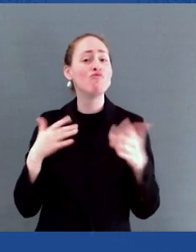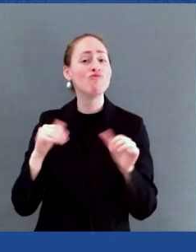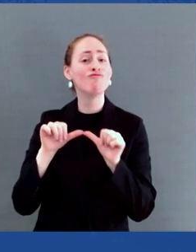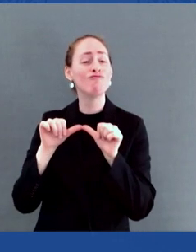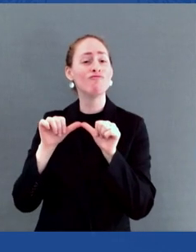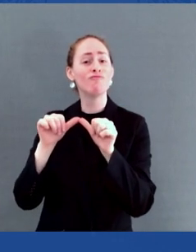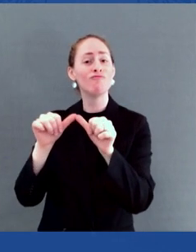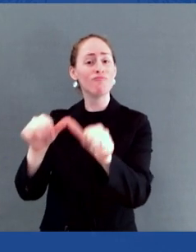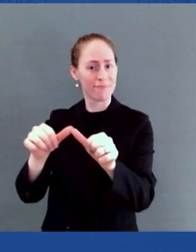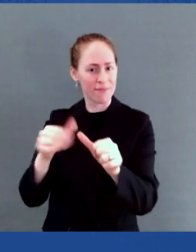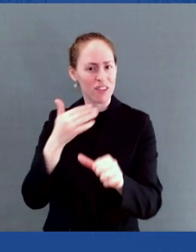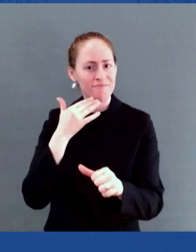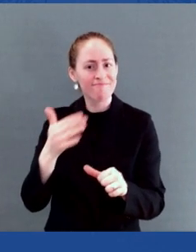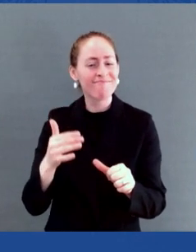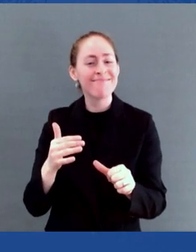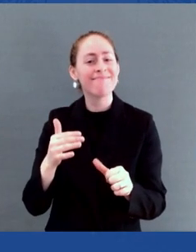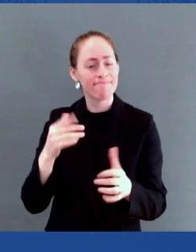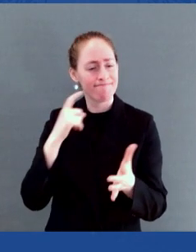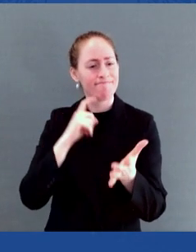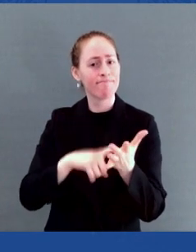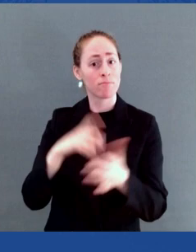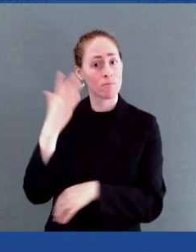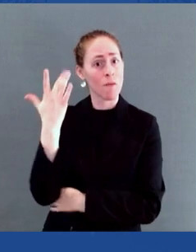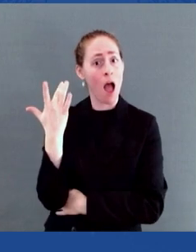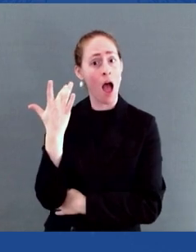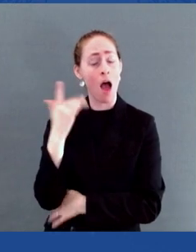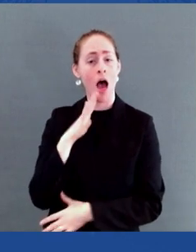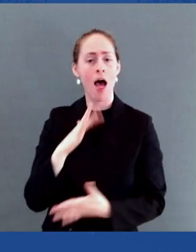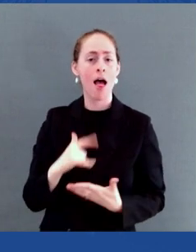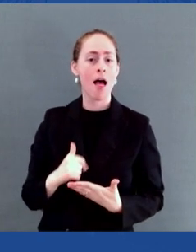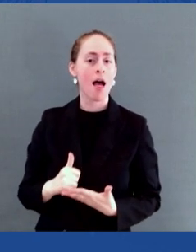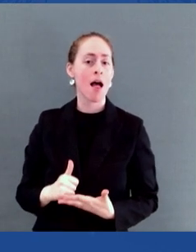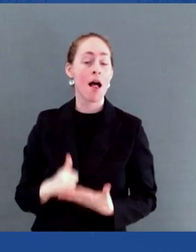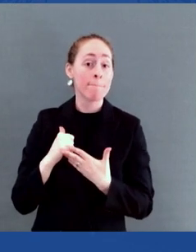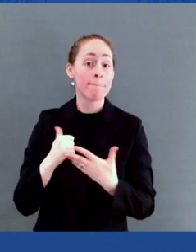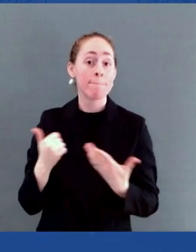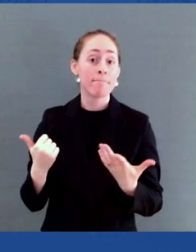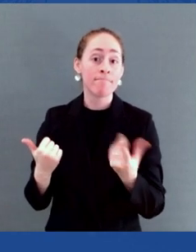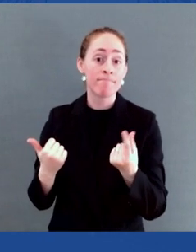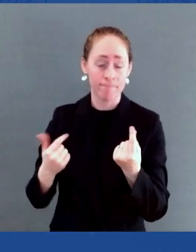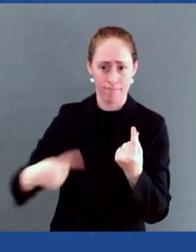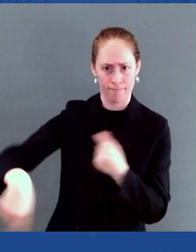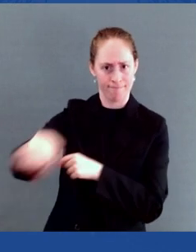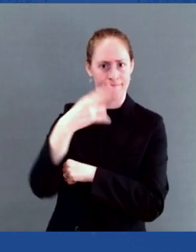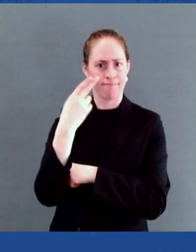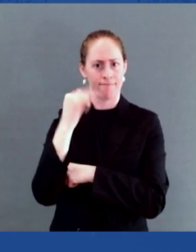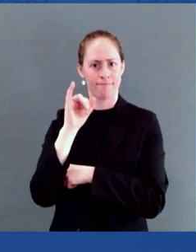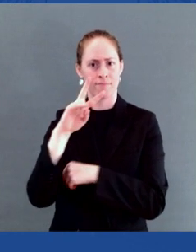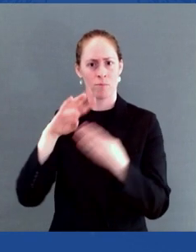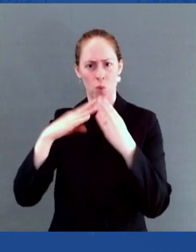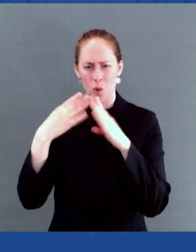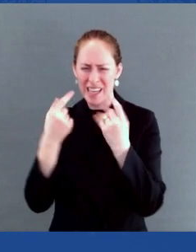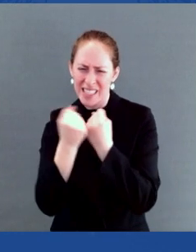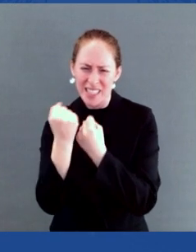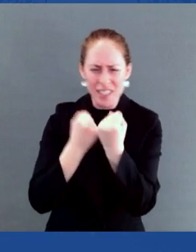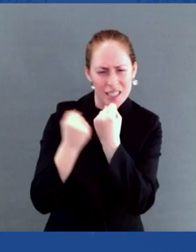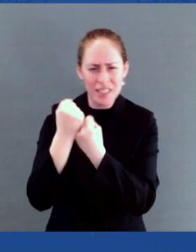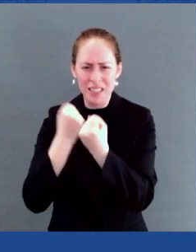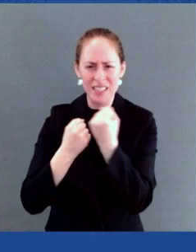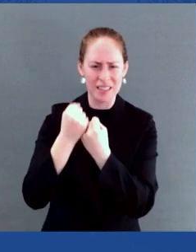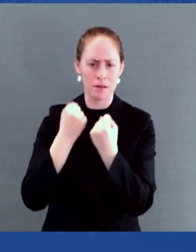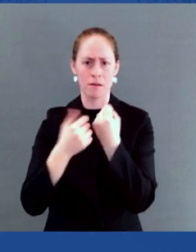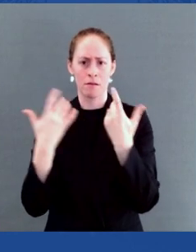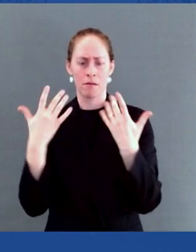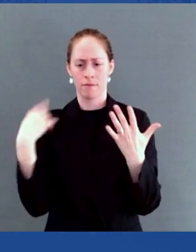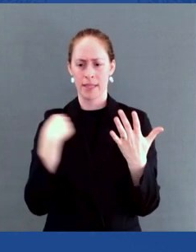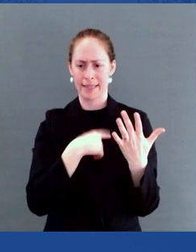we've changed so much about the way we approach healthcare research and equitable access to services, even relationship between